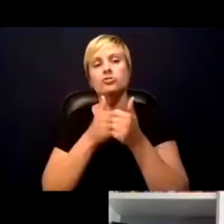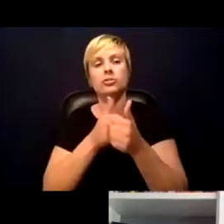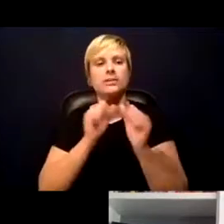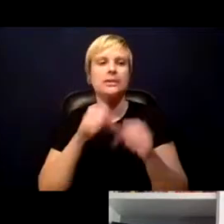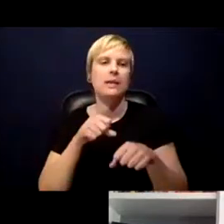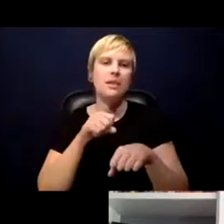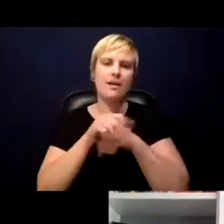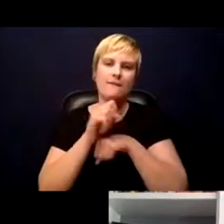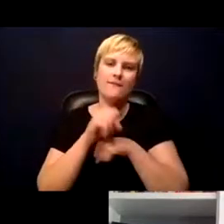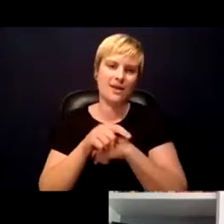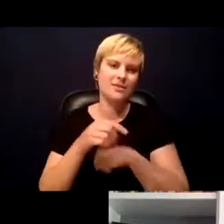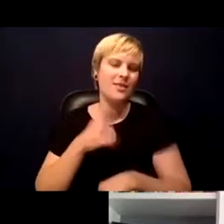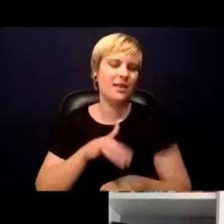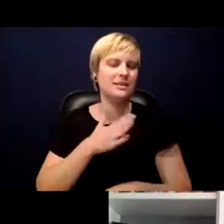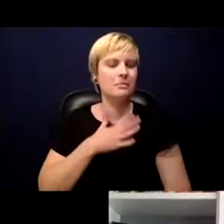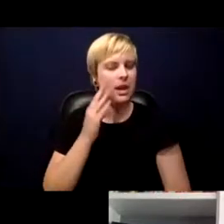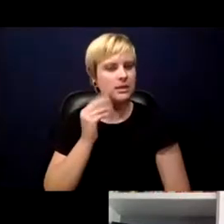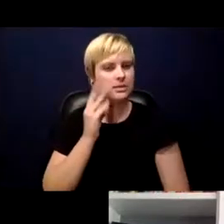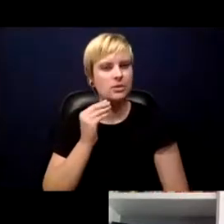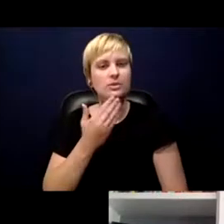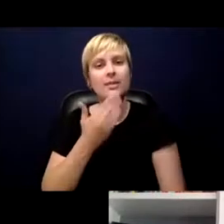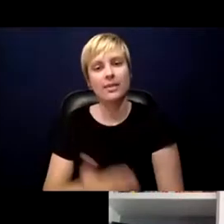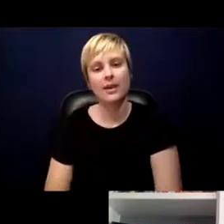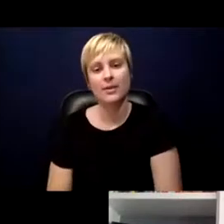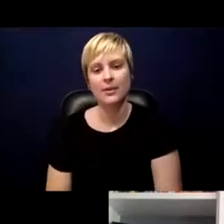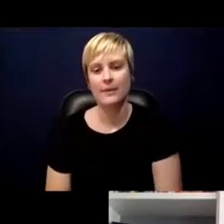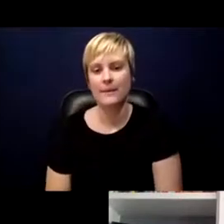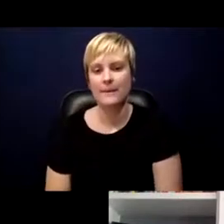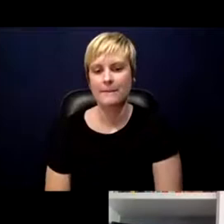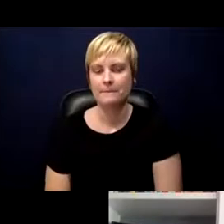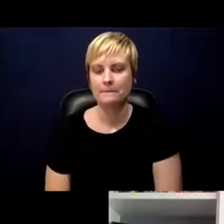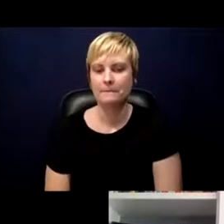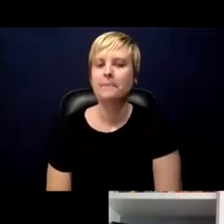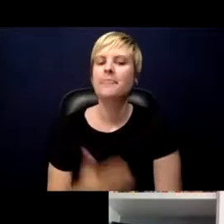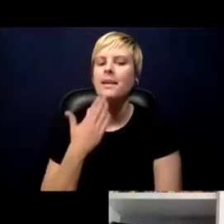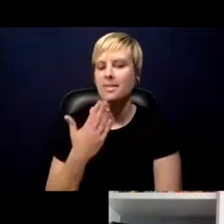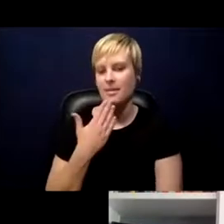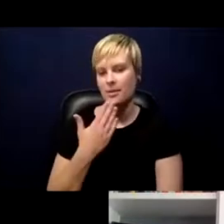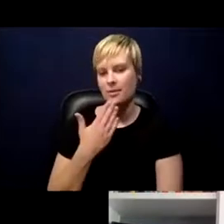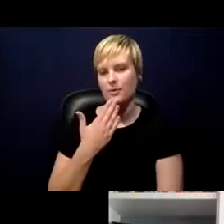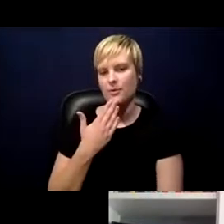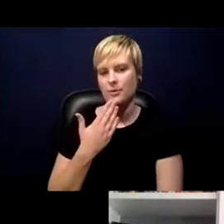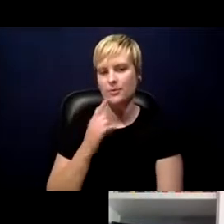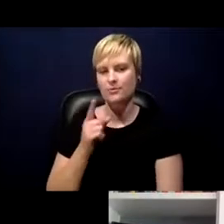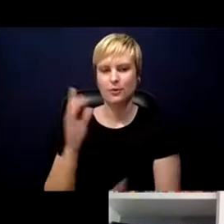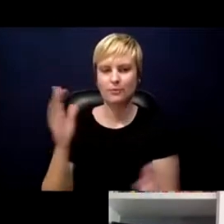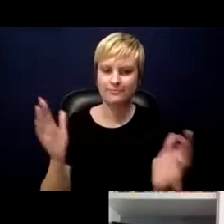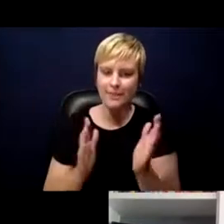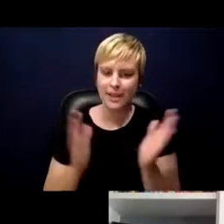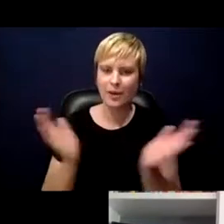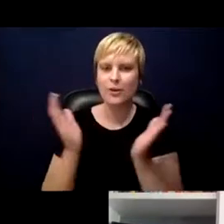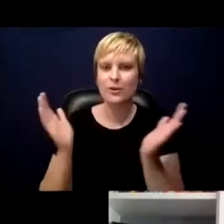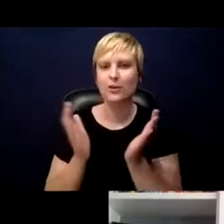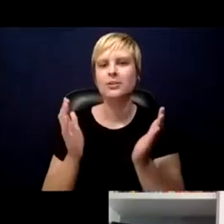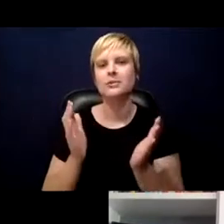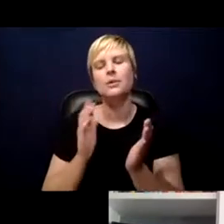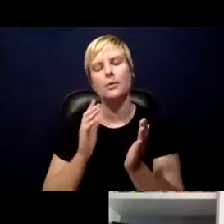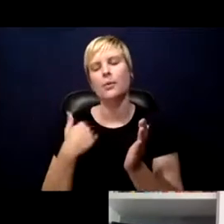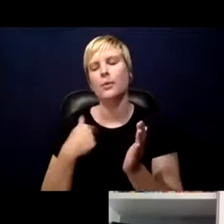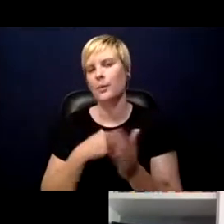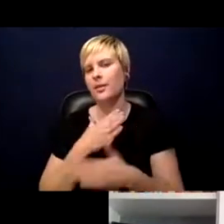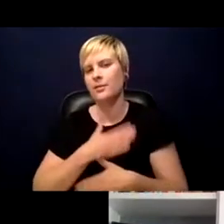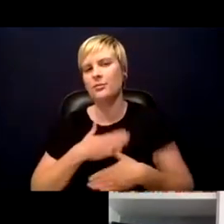experience. Thank you. you so much. Thank you for that. And your encouragement is greatly appreciated.